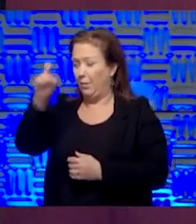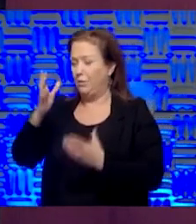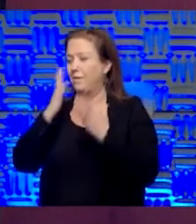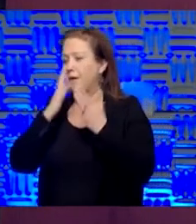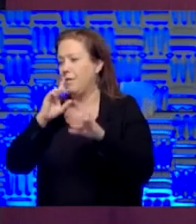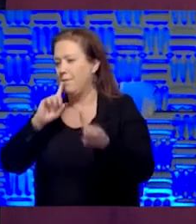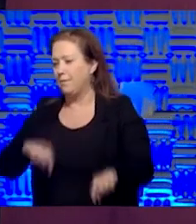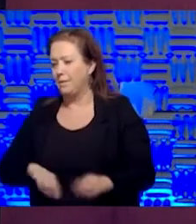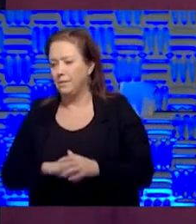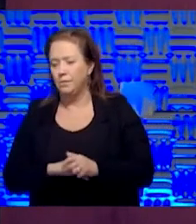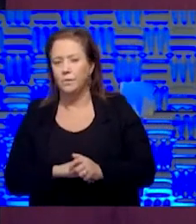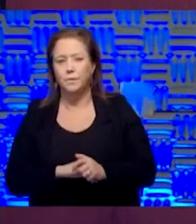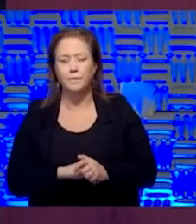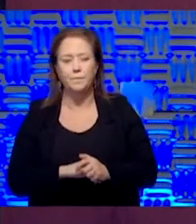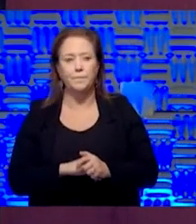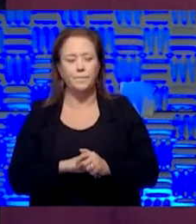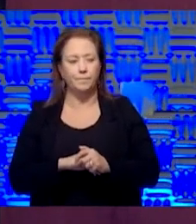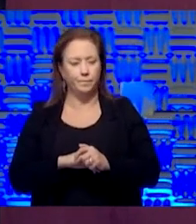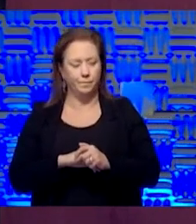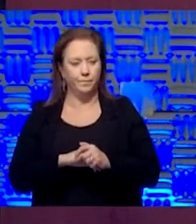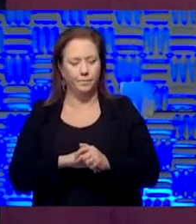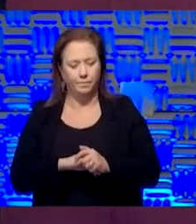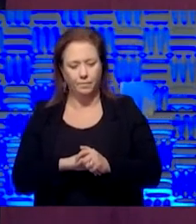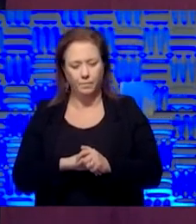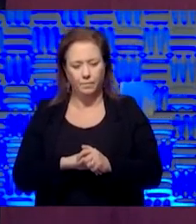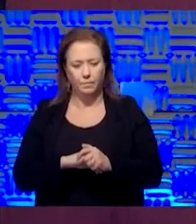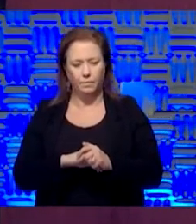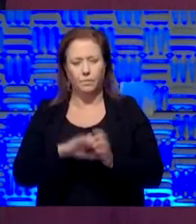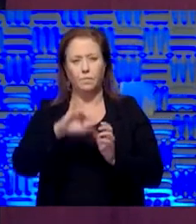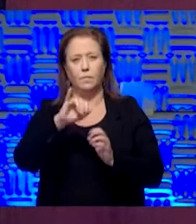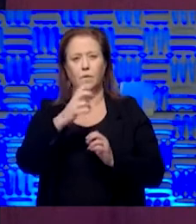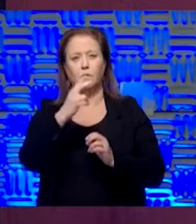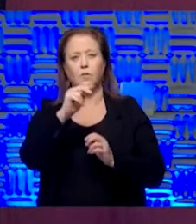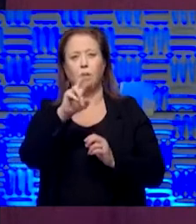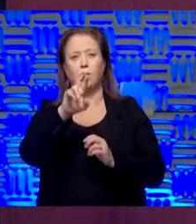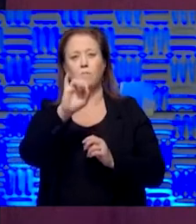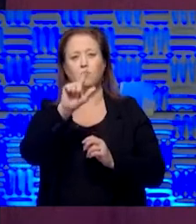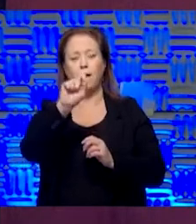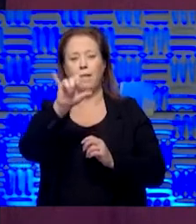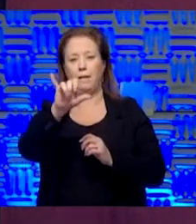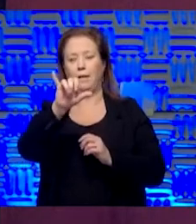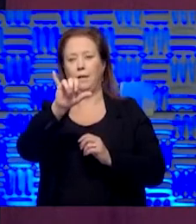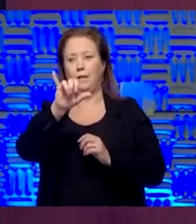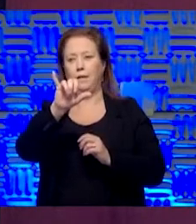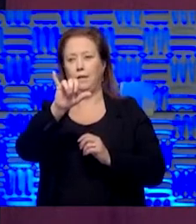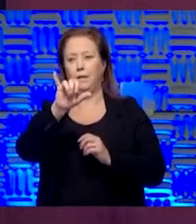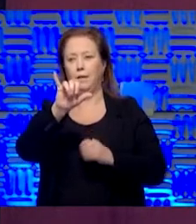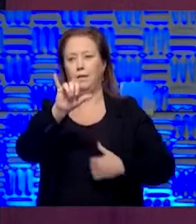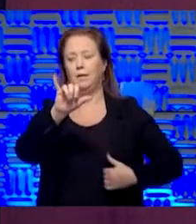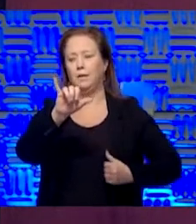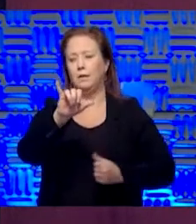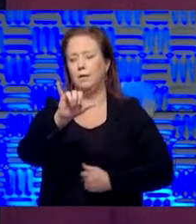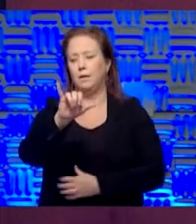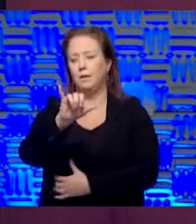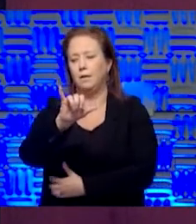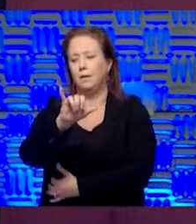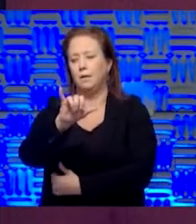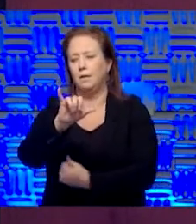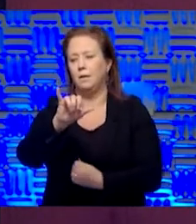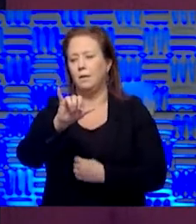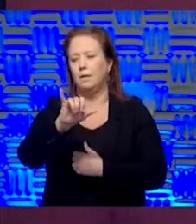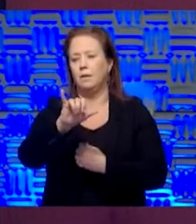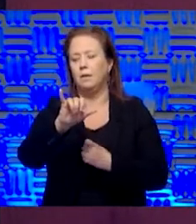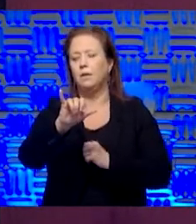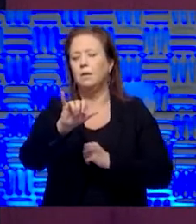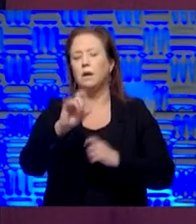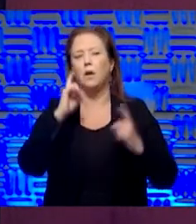for those answers. Yeah. Hi. This is John Riley with . And I was just wondering,